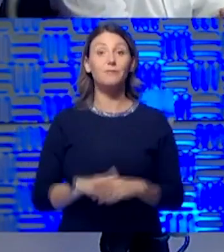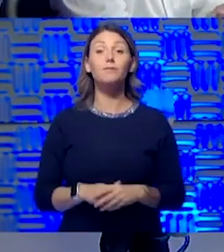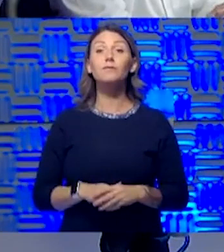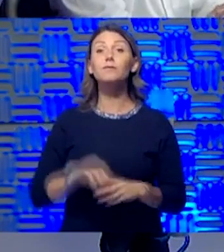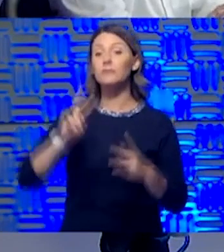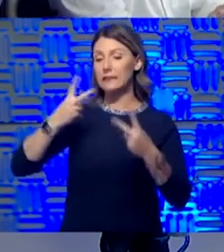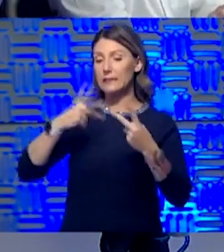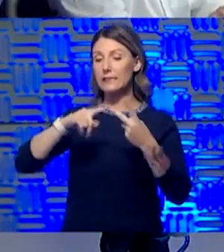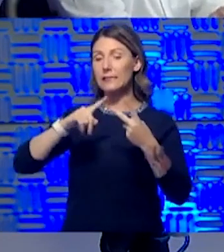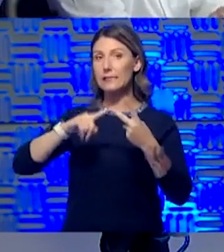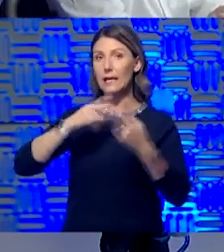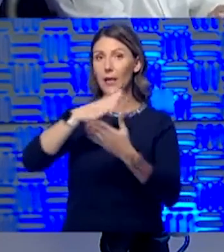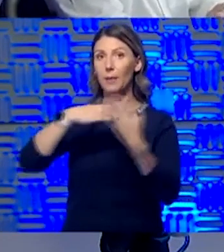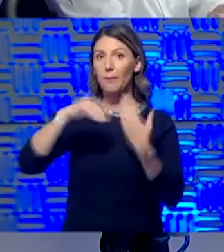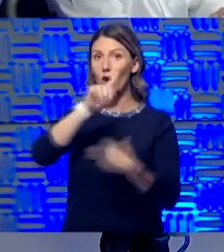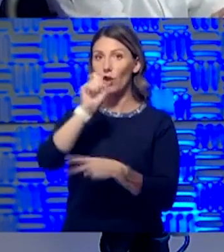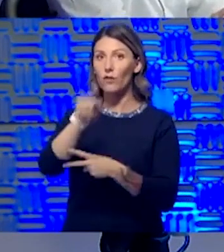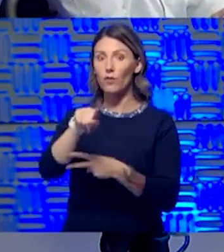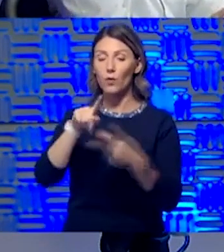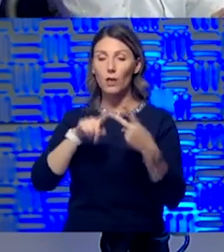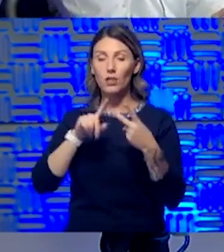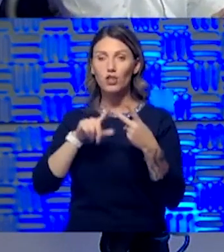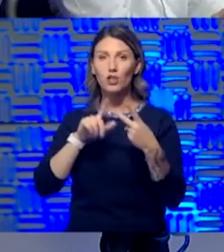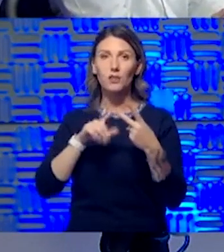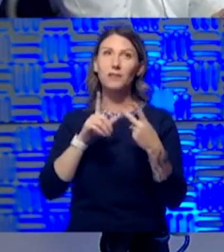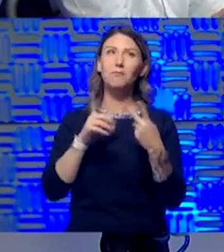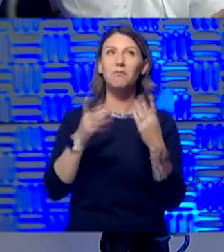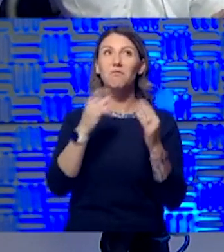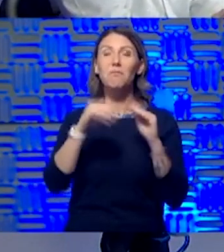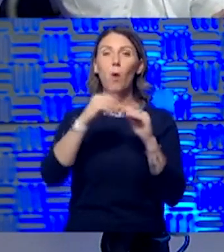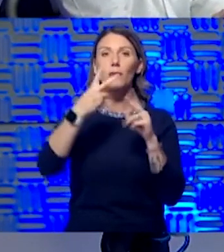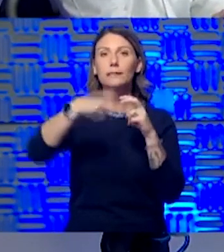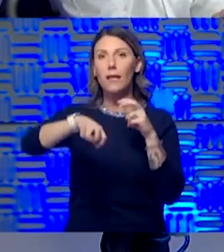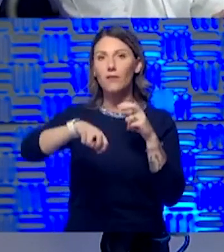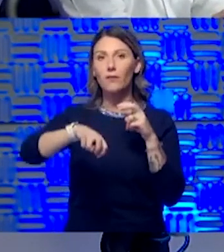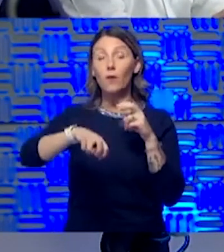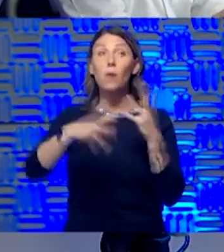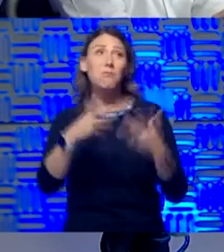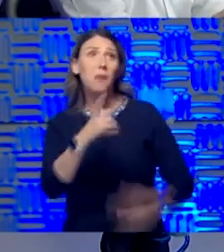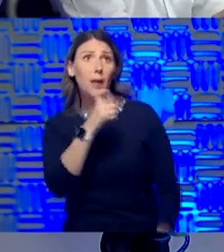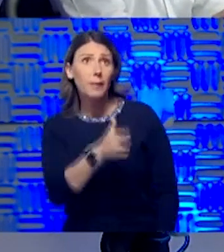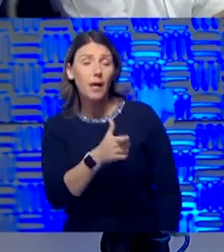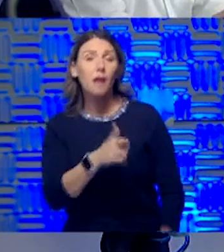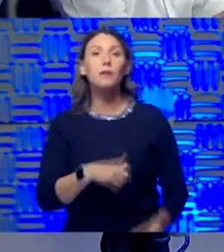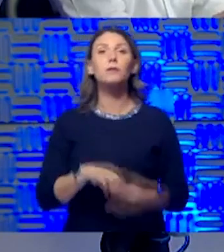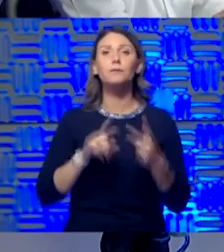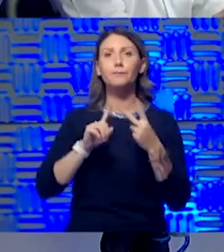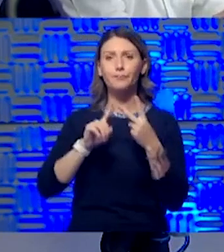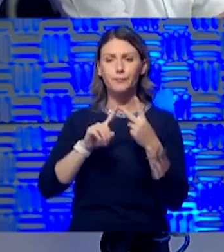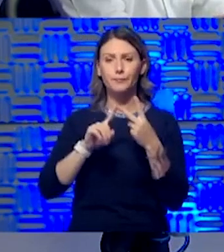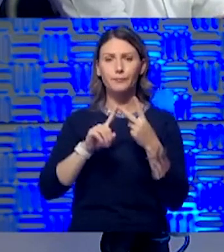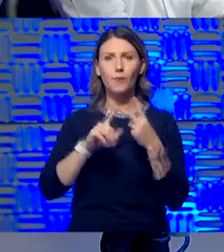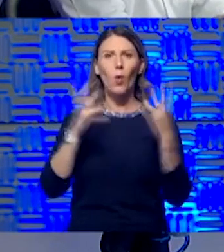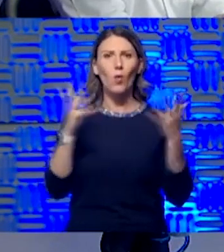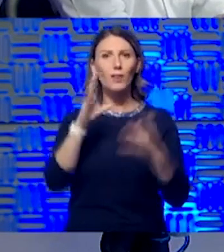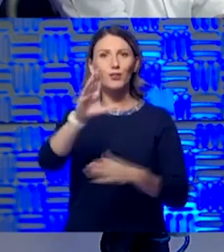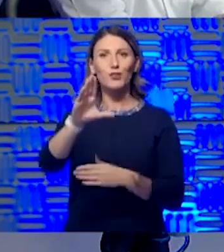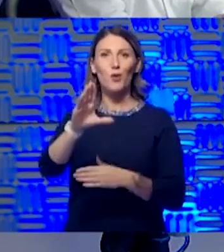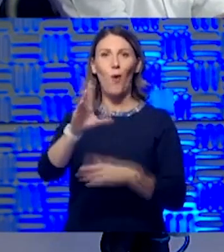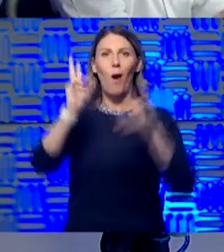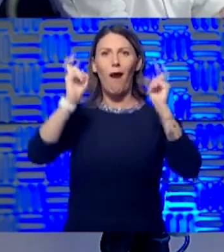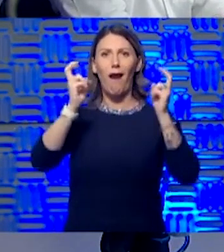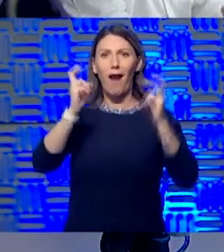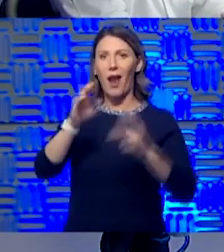Her second part of her question, I'm sorry, may be a little bit tougher and maybe not. But she said, what is your bubble? She